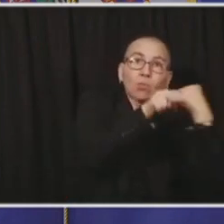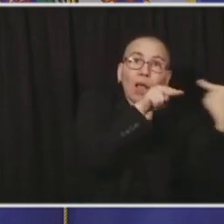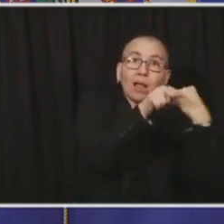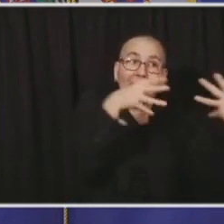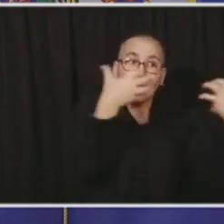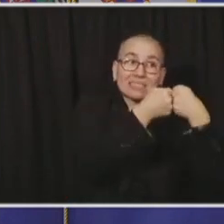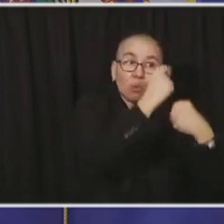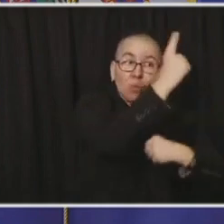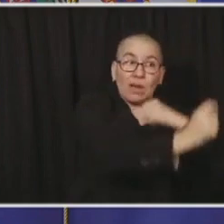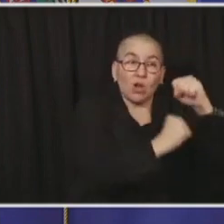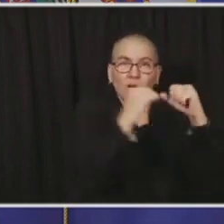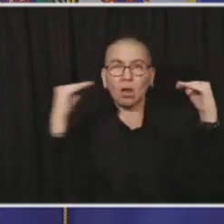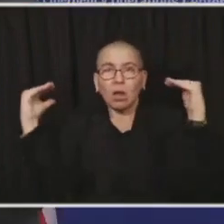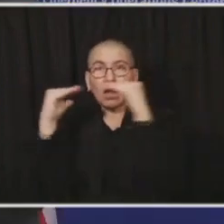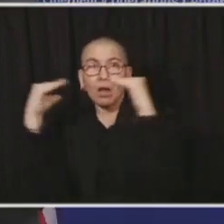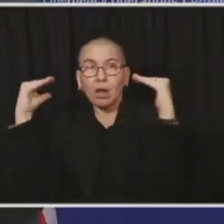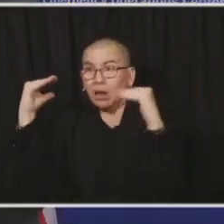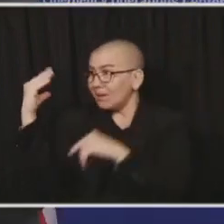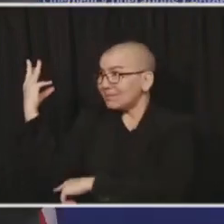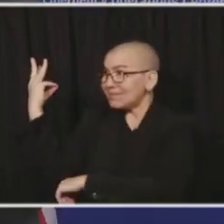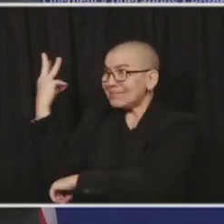tailing off a whole lot.